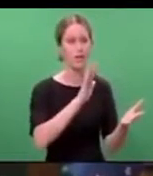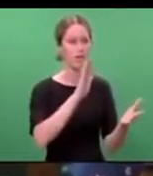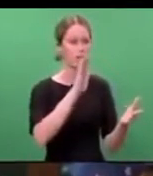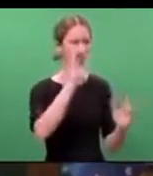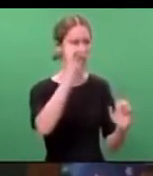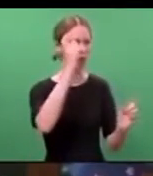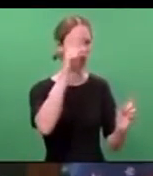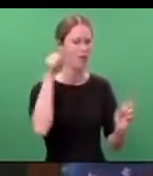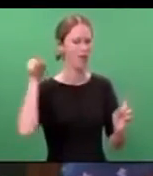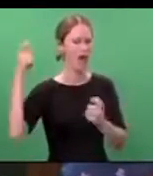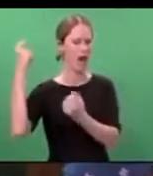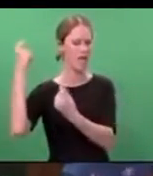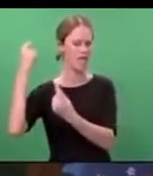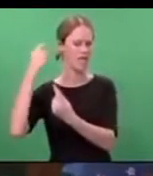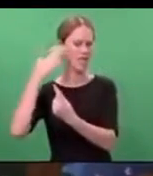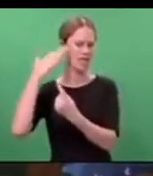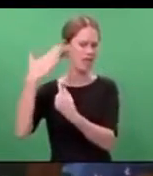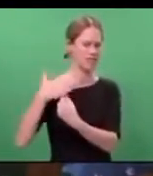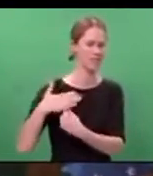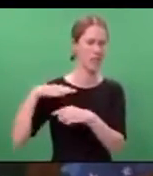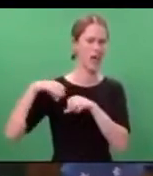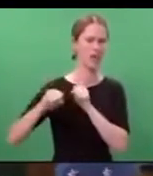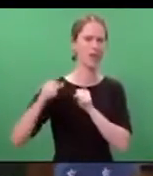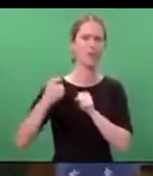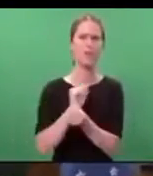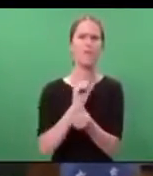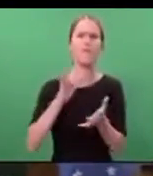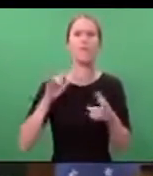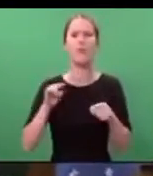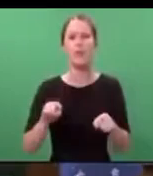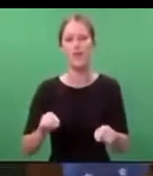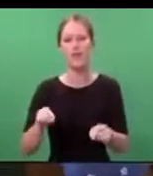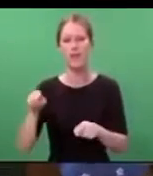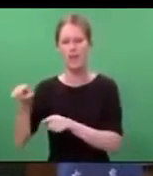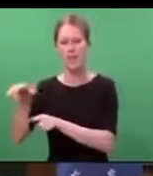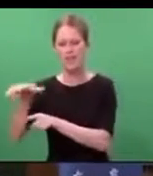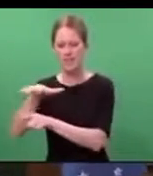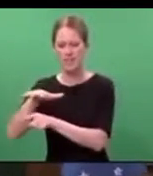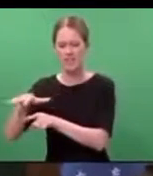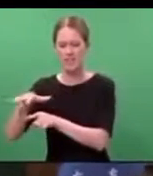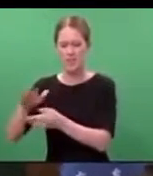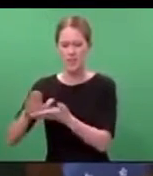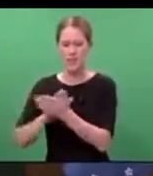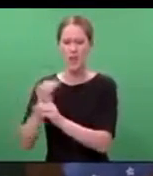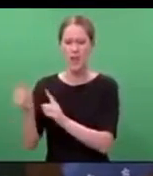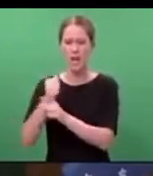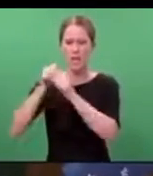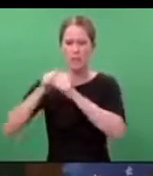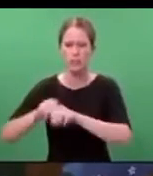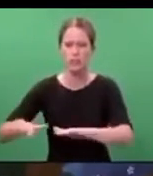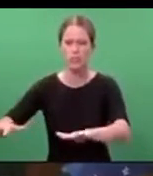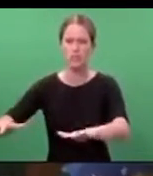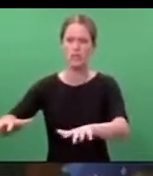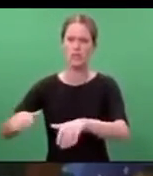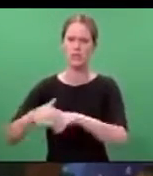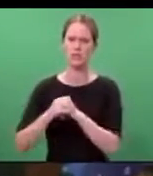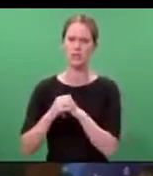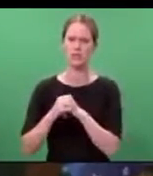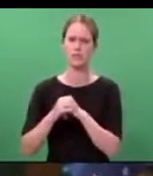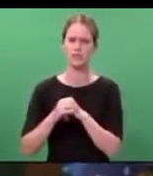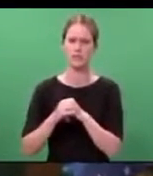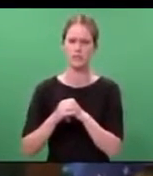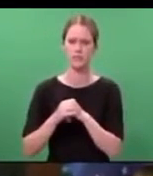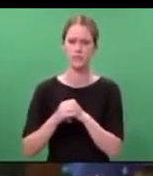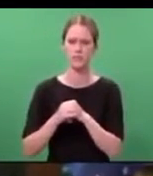those sentiments of racism and hate that create a place where violence can flourish and every